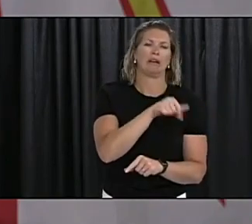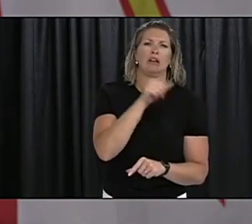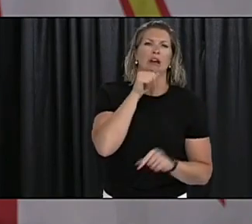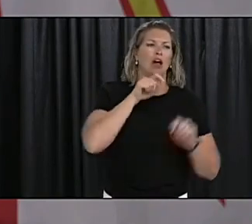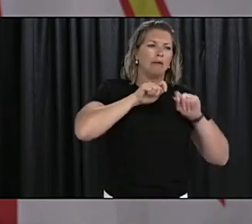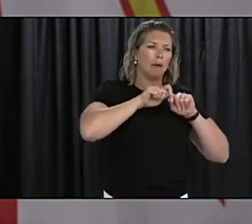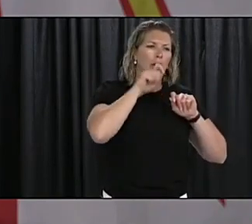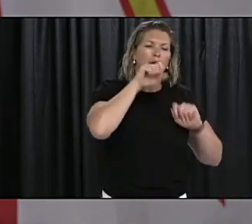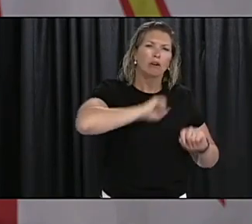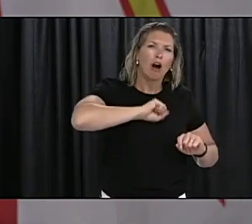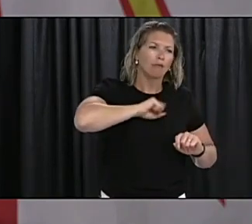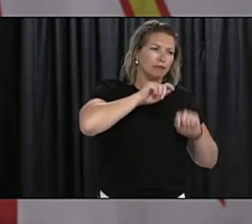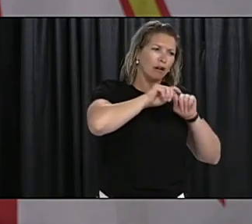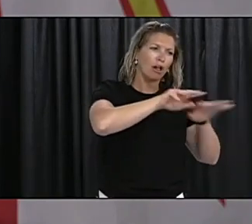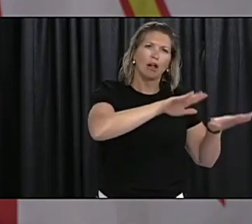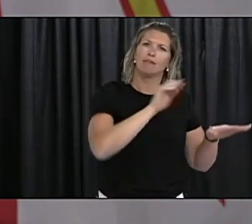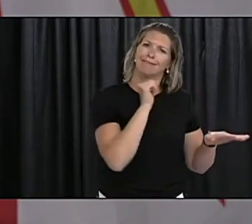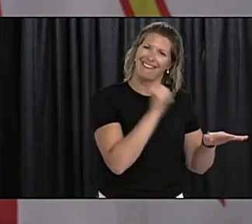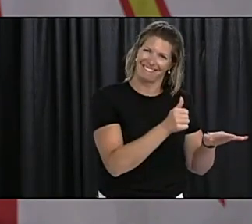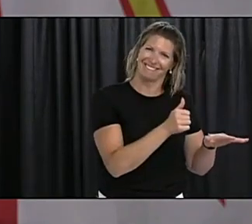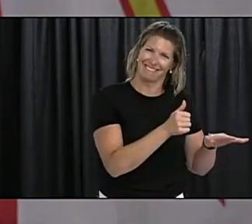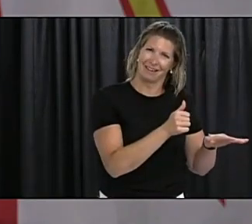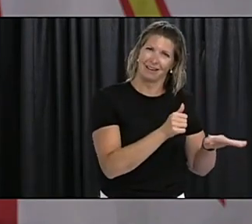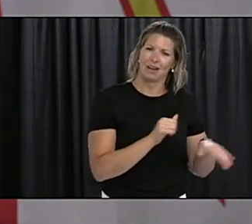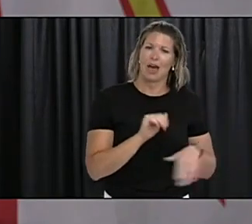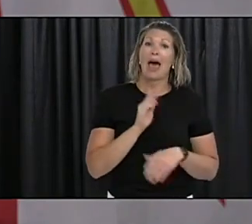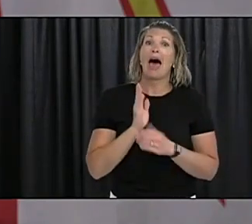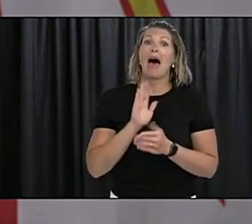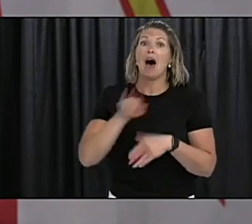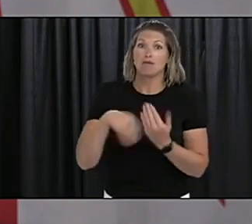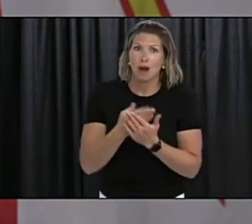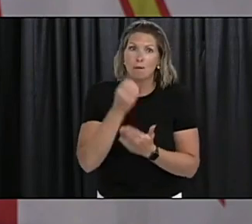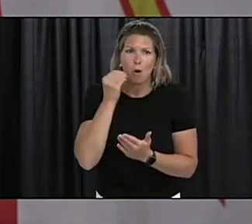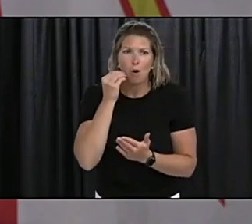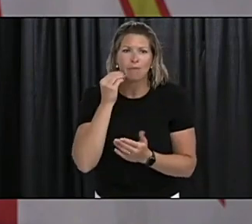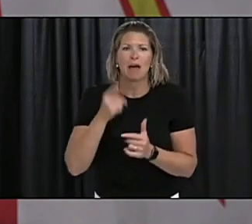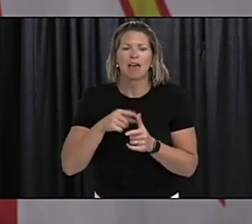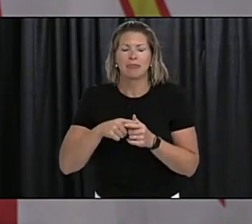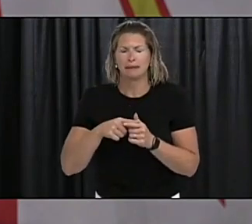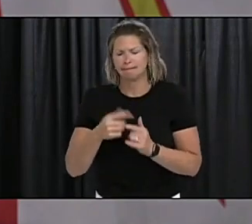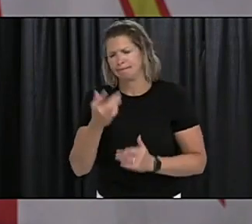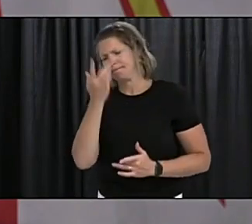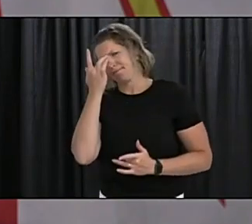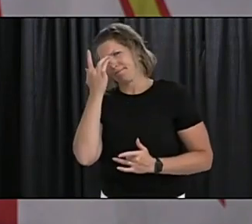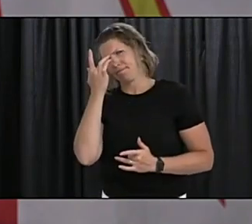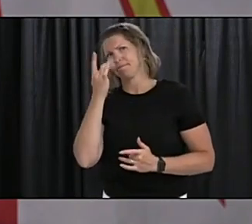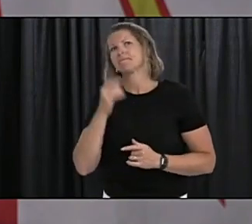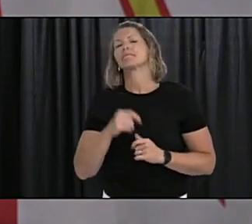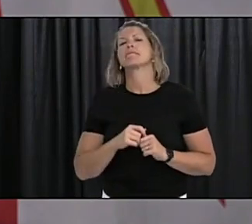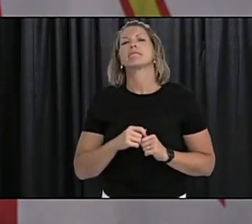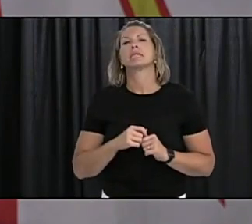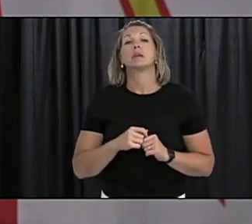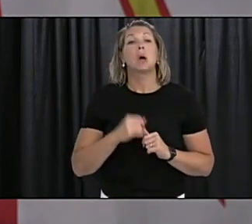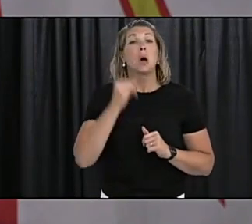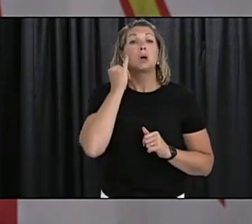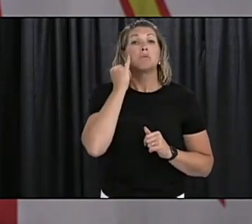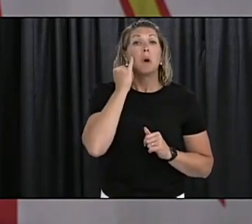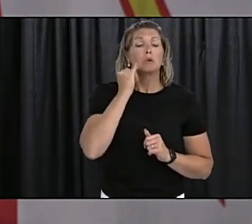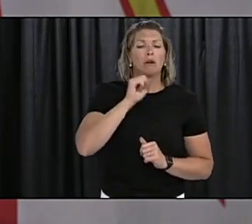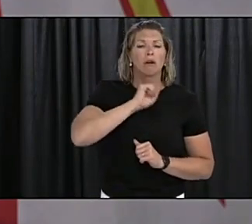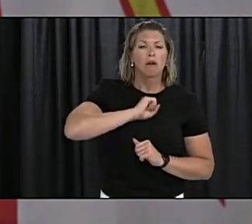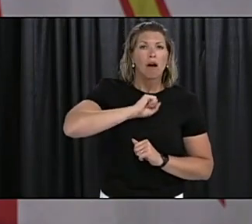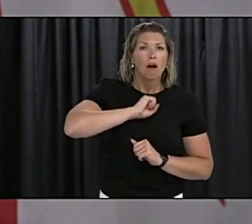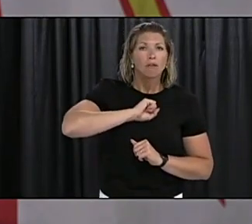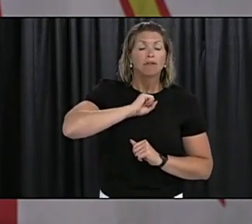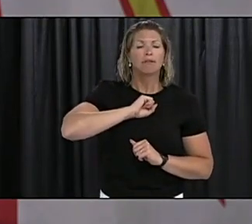were in a situation where someone was deemed to be infectious while they were traveling in the process of traveling then we would